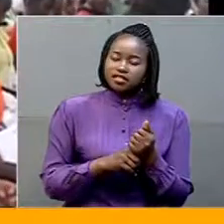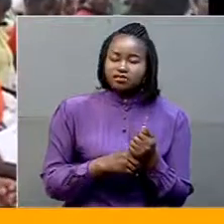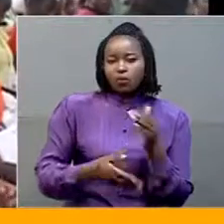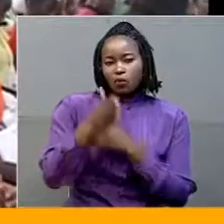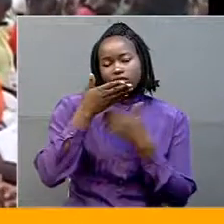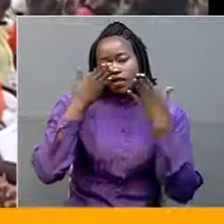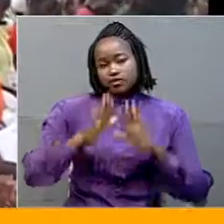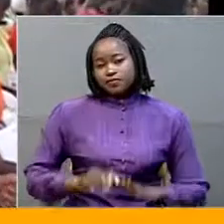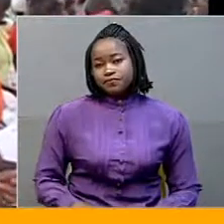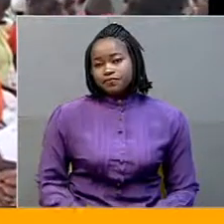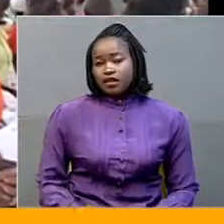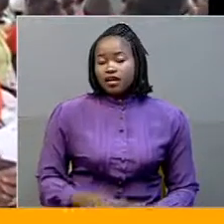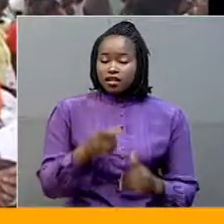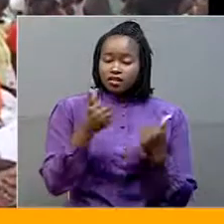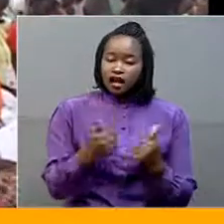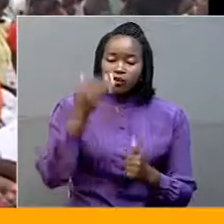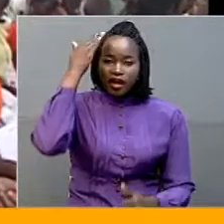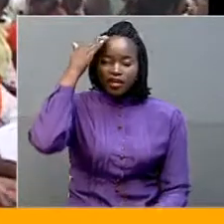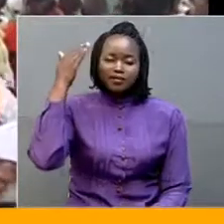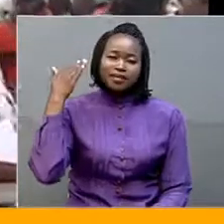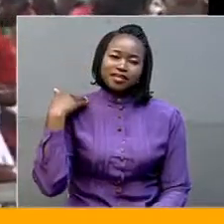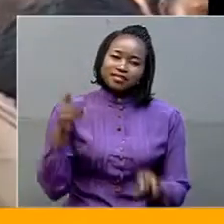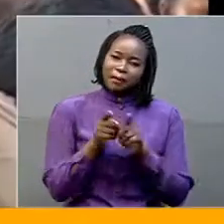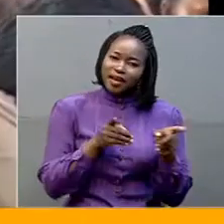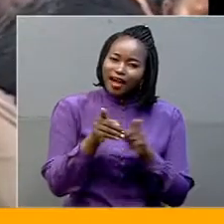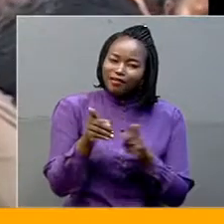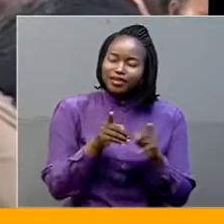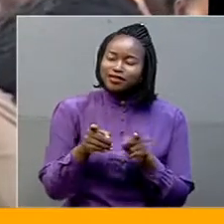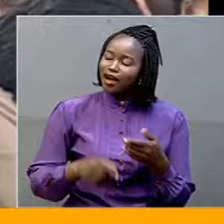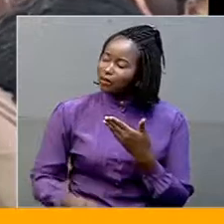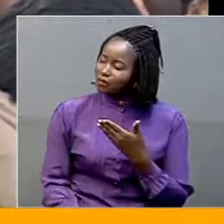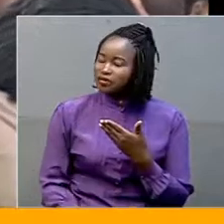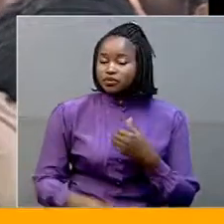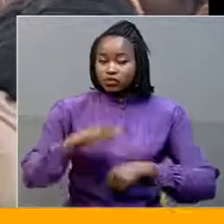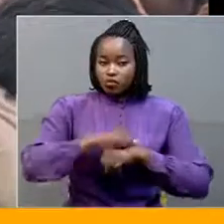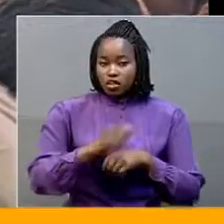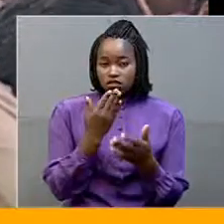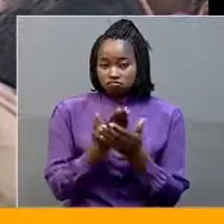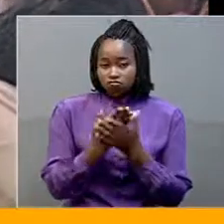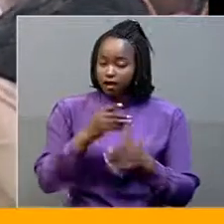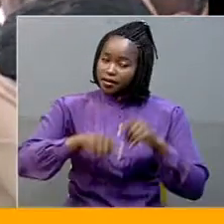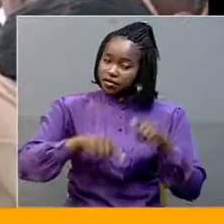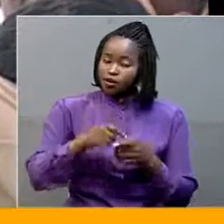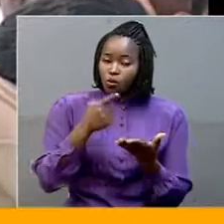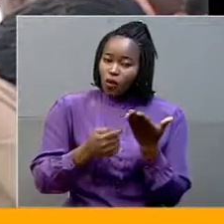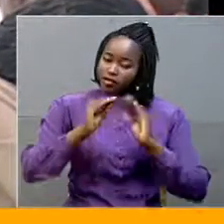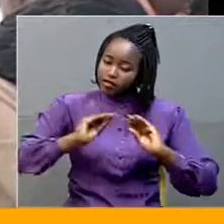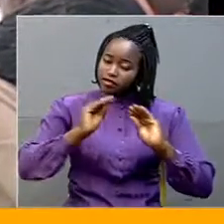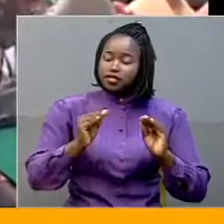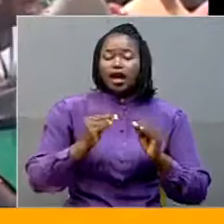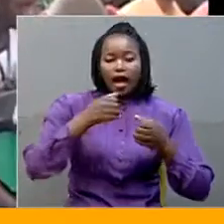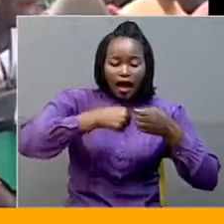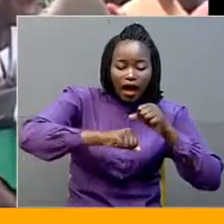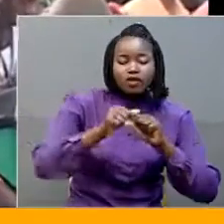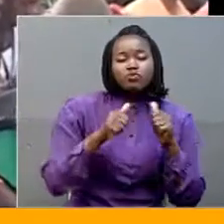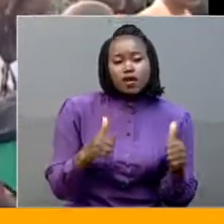of Seroma Christian High School, Dr. Margaret Sechide, called on the participants to take on what they have learned in